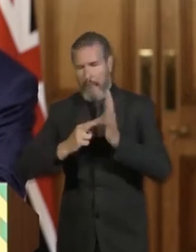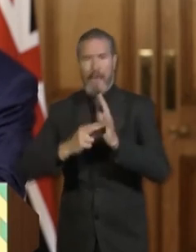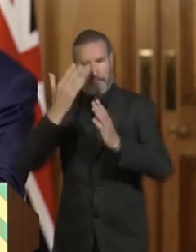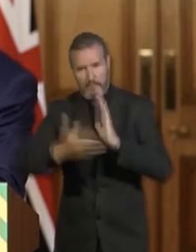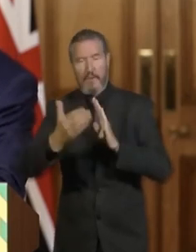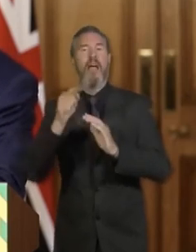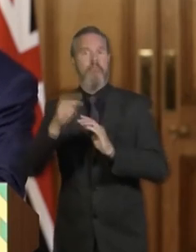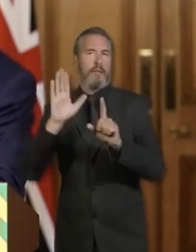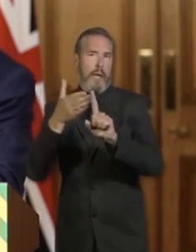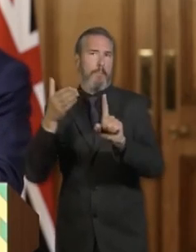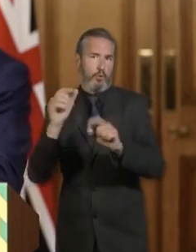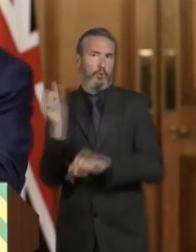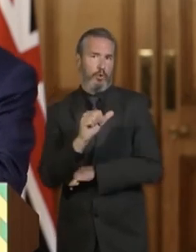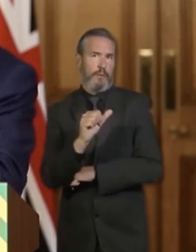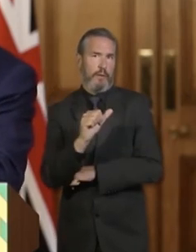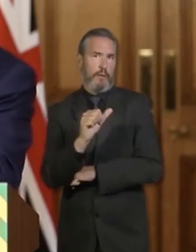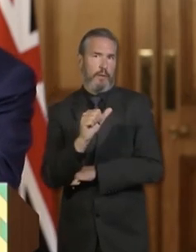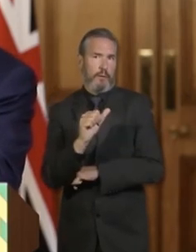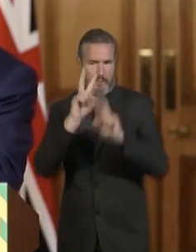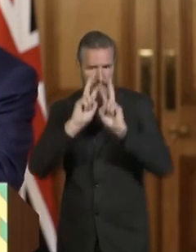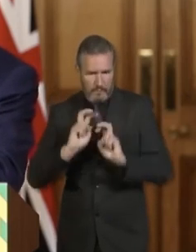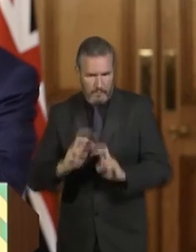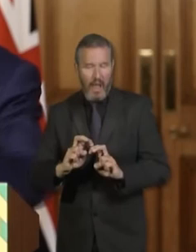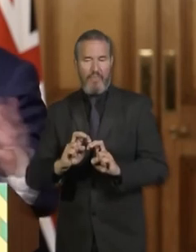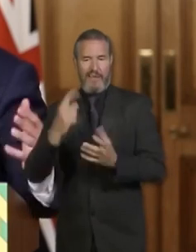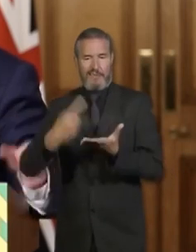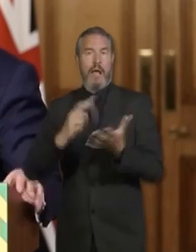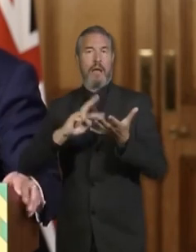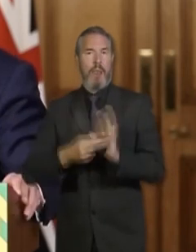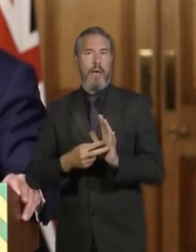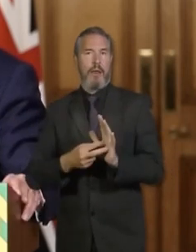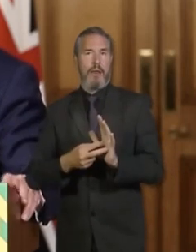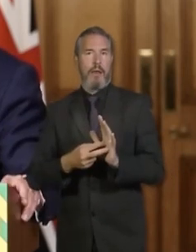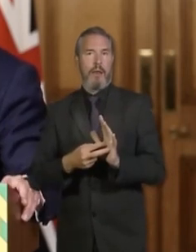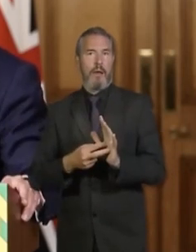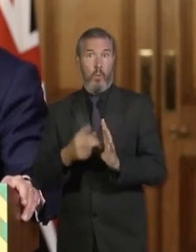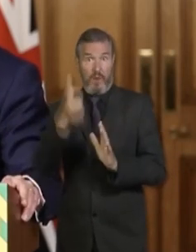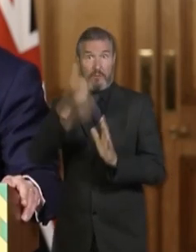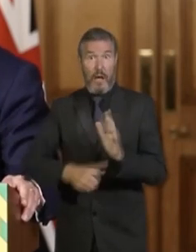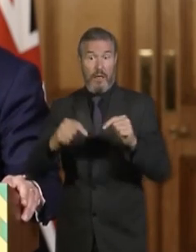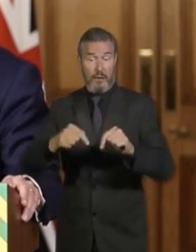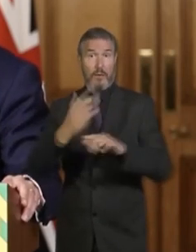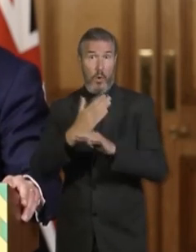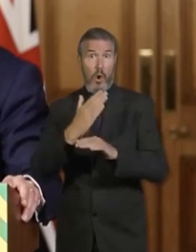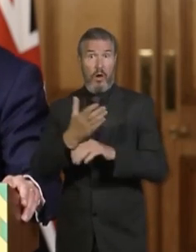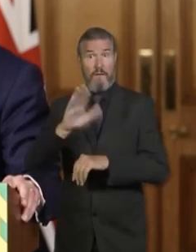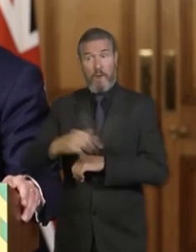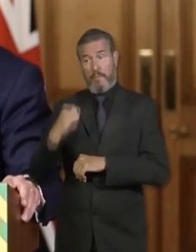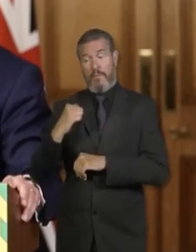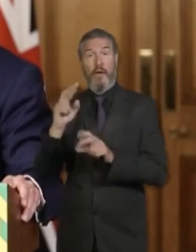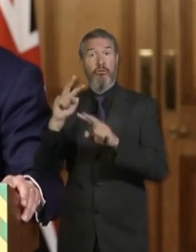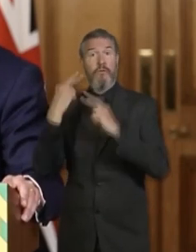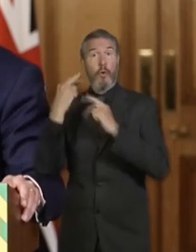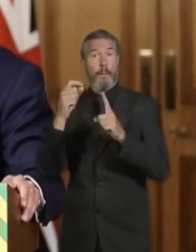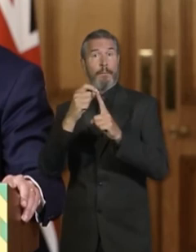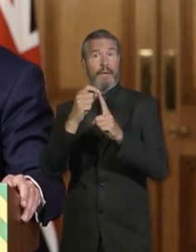it's the approach that, you know, we've kicked off that next bit of work following the PHE review and Kemi Badnot is going to be taking